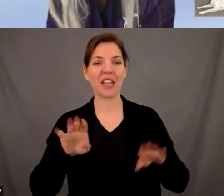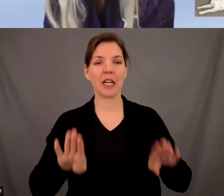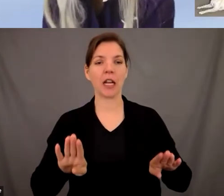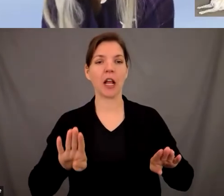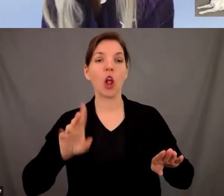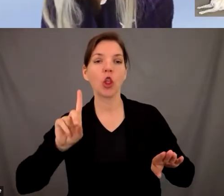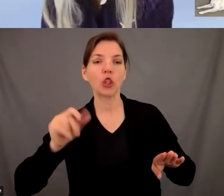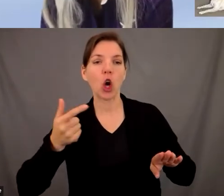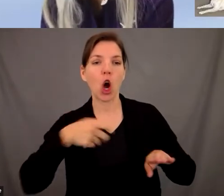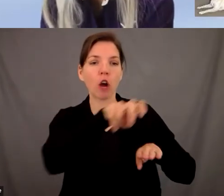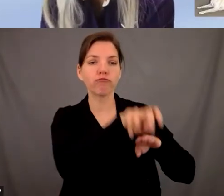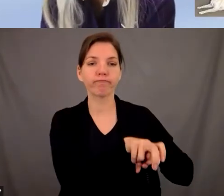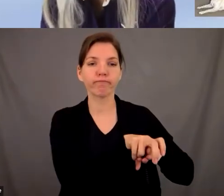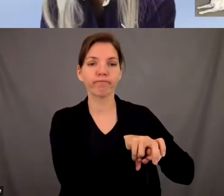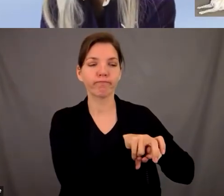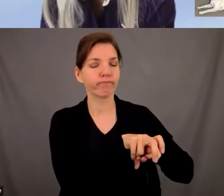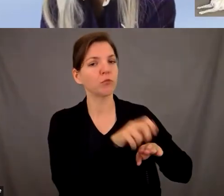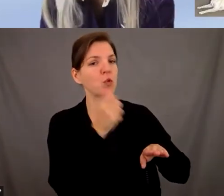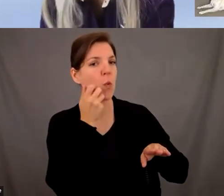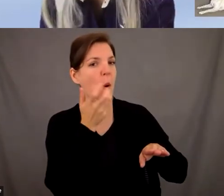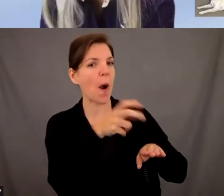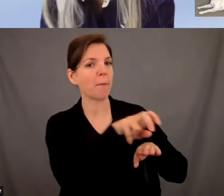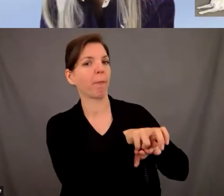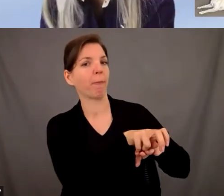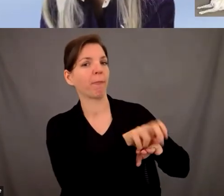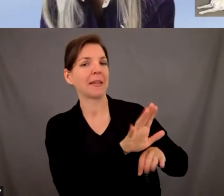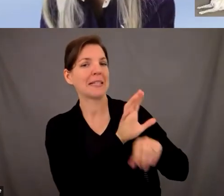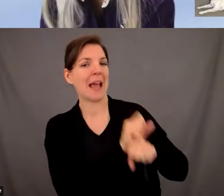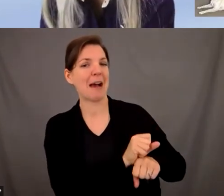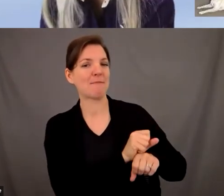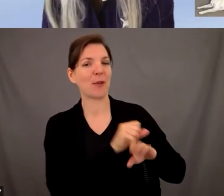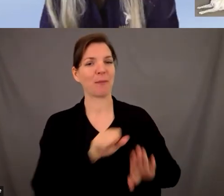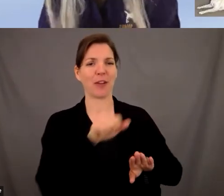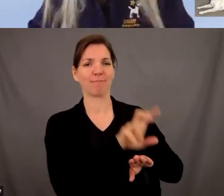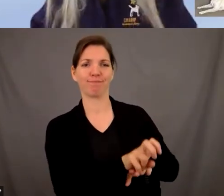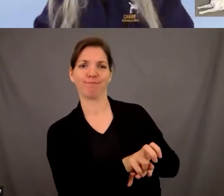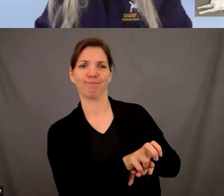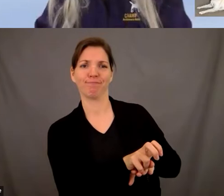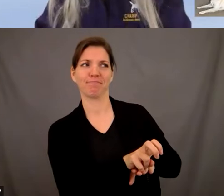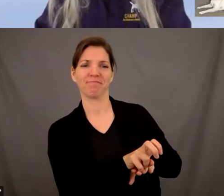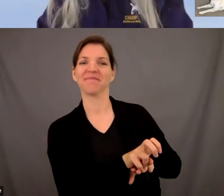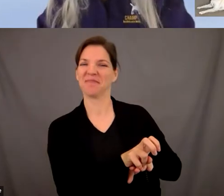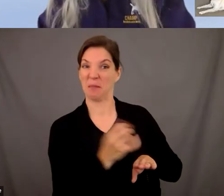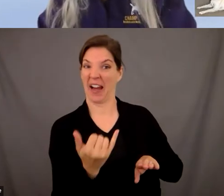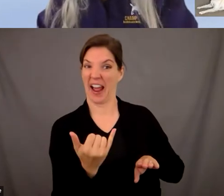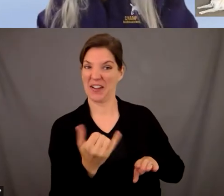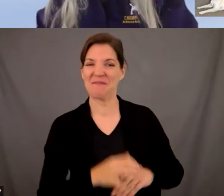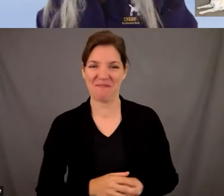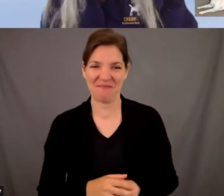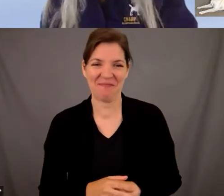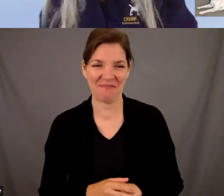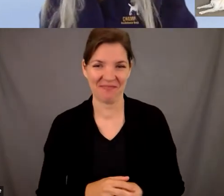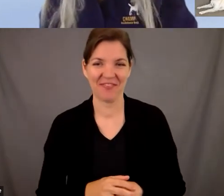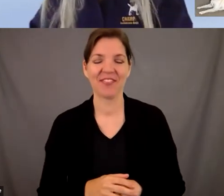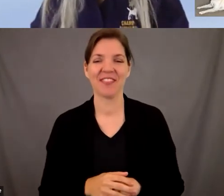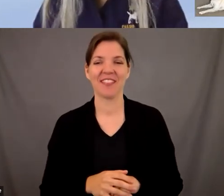make sure he doesn't go anywhere um that's just his habit but um he he could go anywhere but i mean